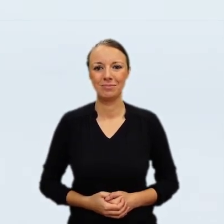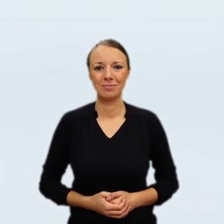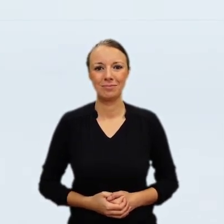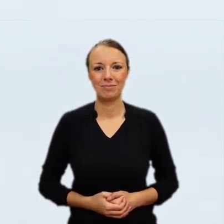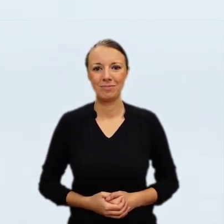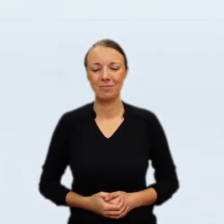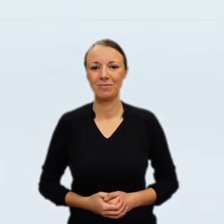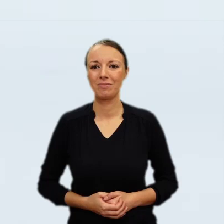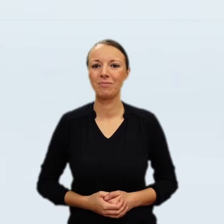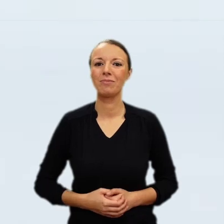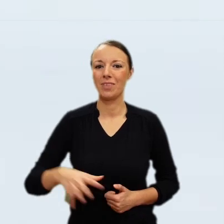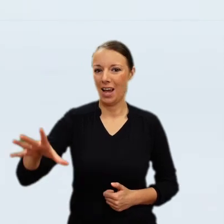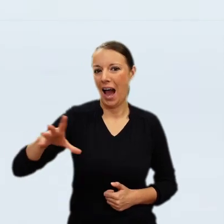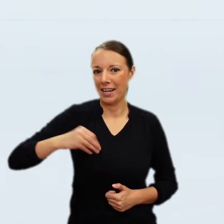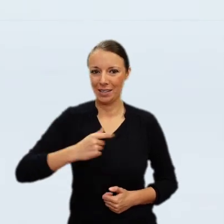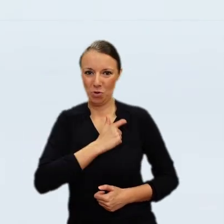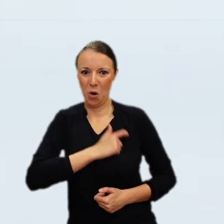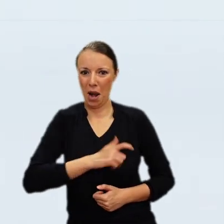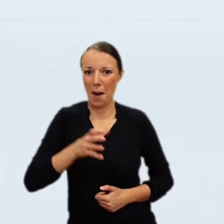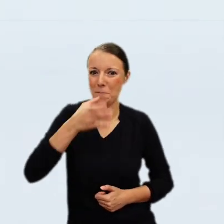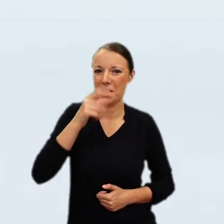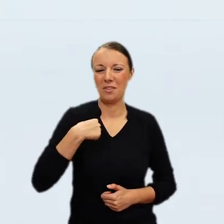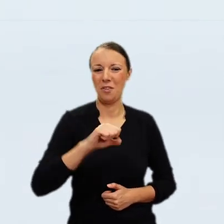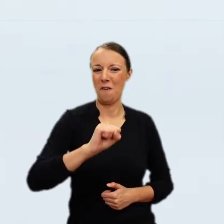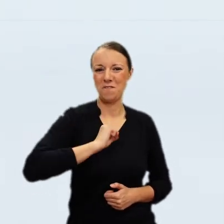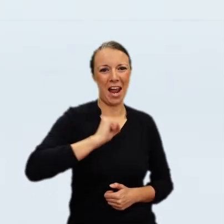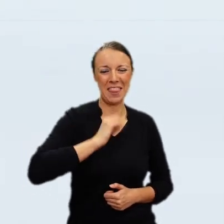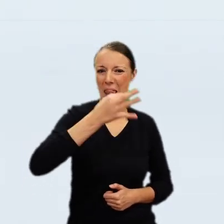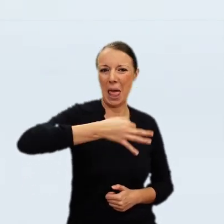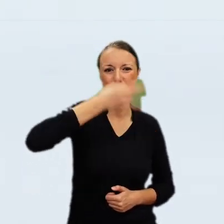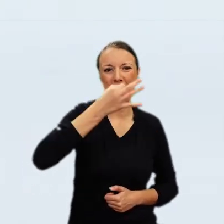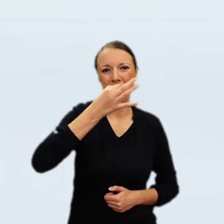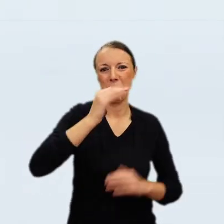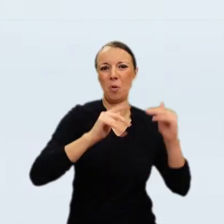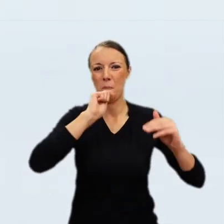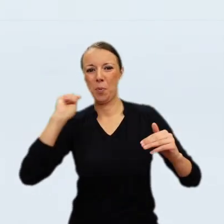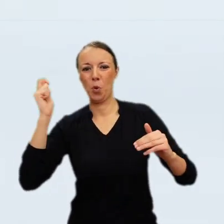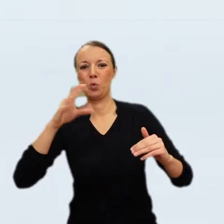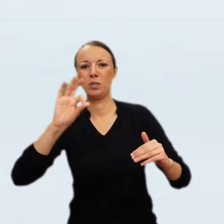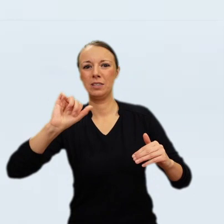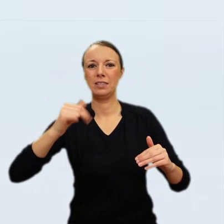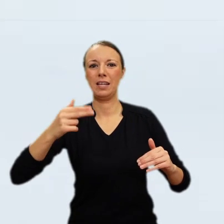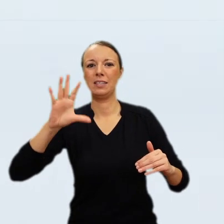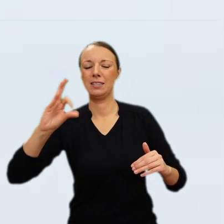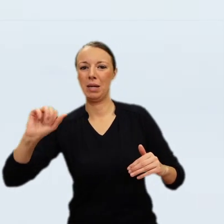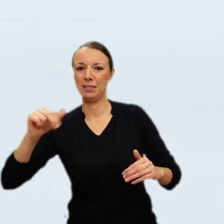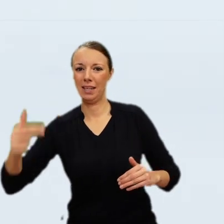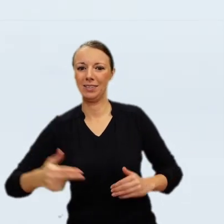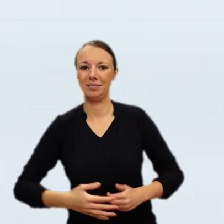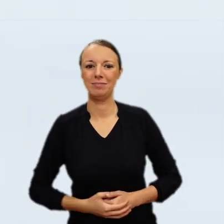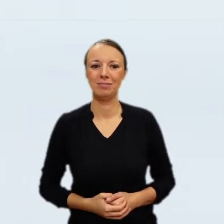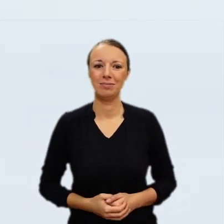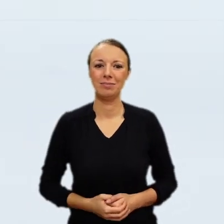to find any narrative, biblical, historical, literary, that satisfactorily explains the subject of Rembrandt's painting.